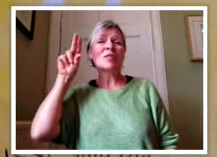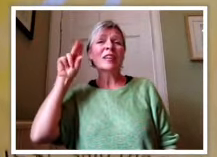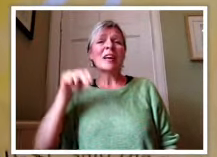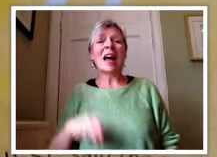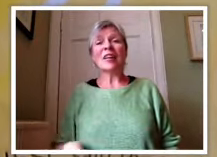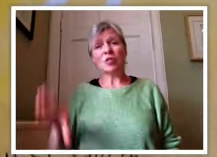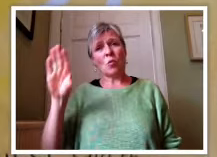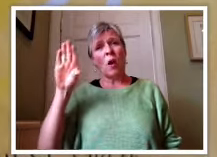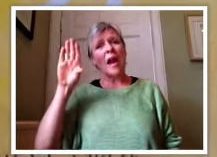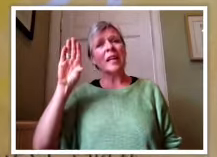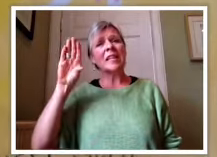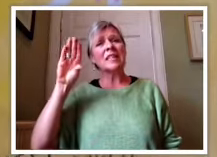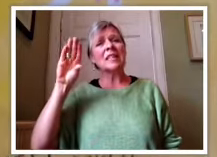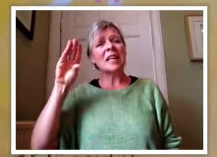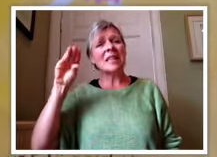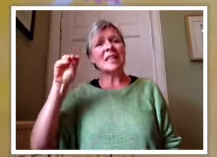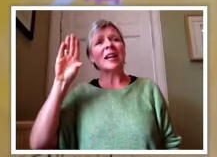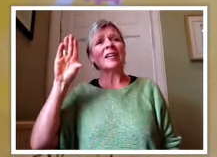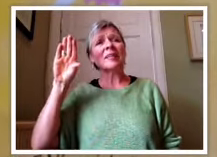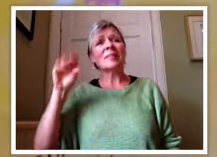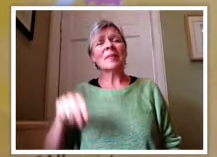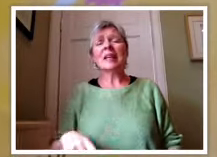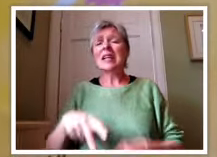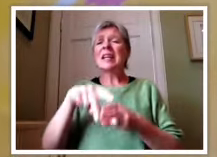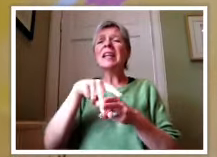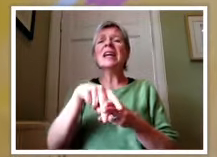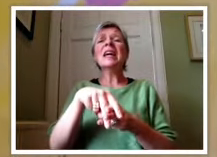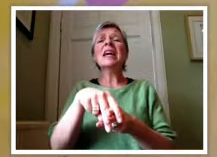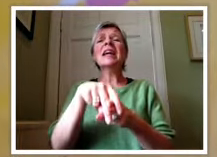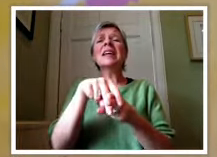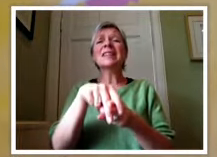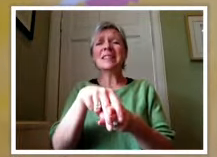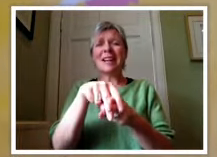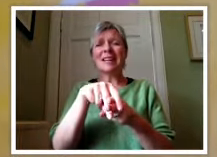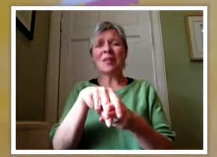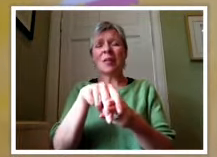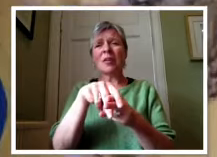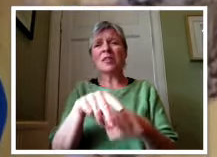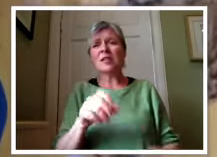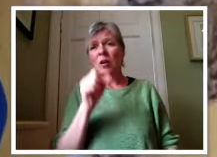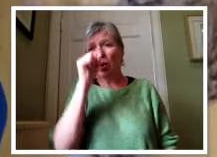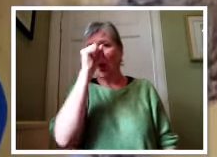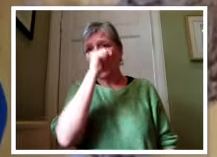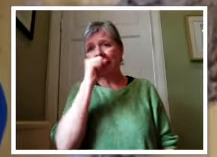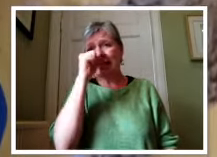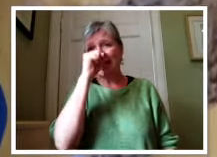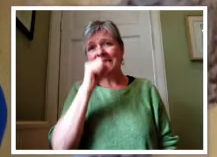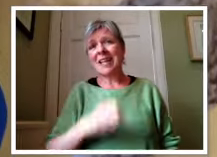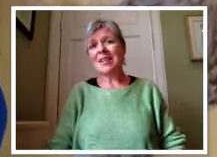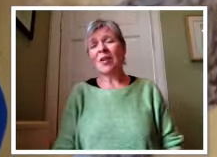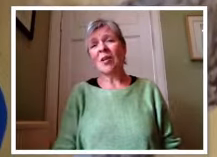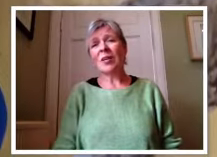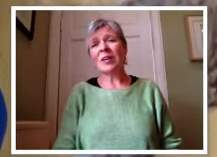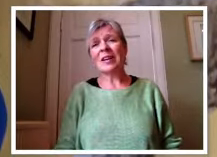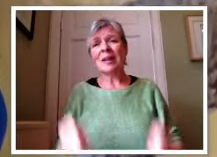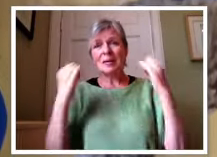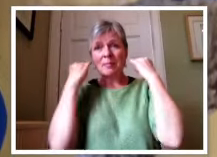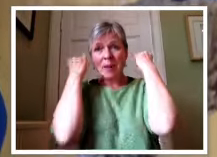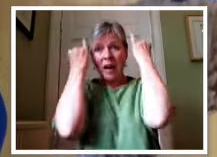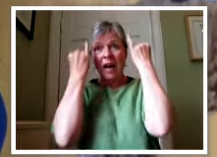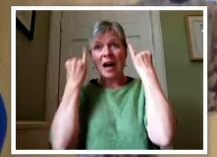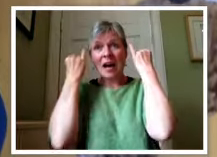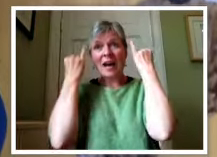the goose. And quack! Said the duck. Neigh! Said the horse. Hot! Said the hog.